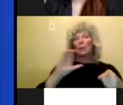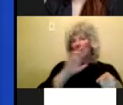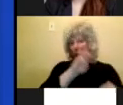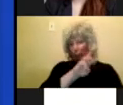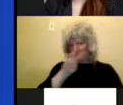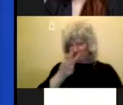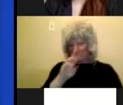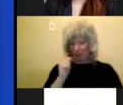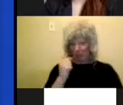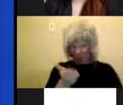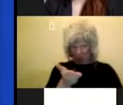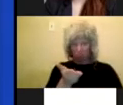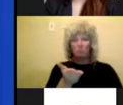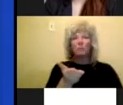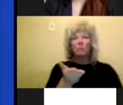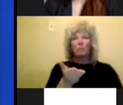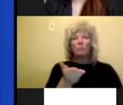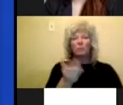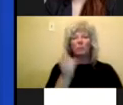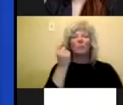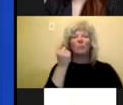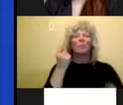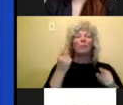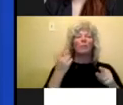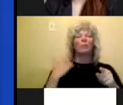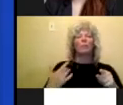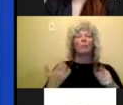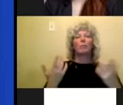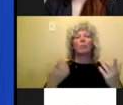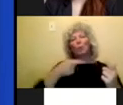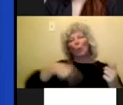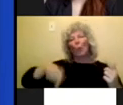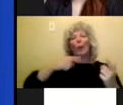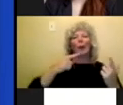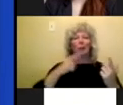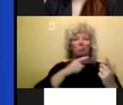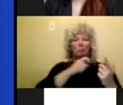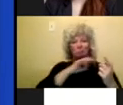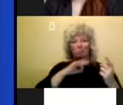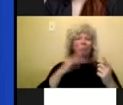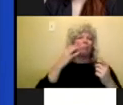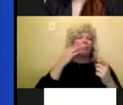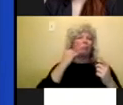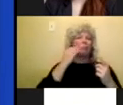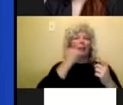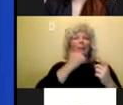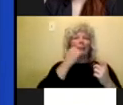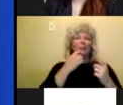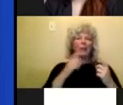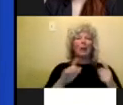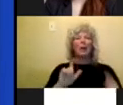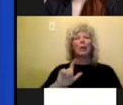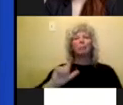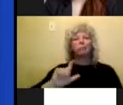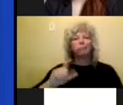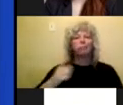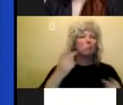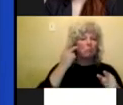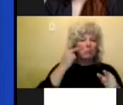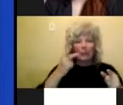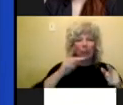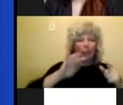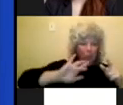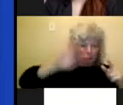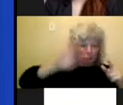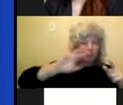You know, we, because we're used to navigating it, it might not be, you know, as straightforward to folks coming to it for the